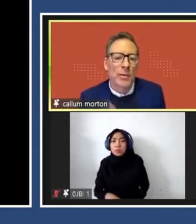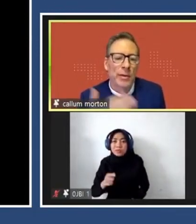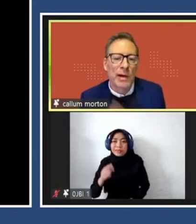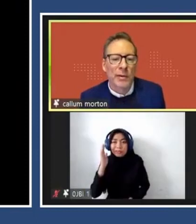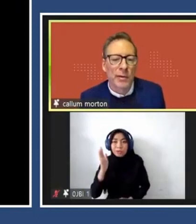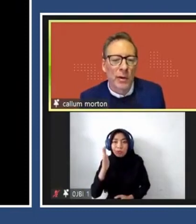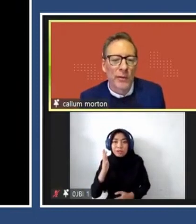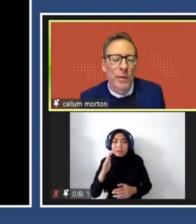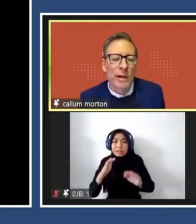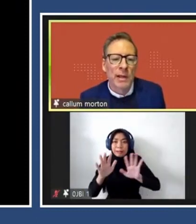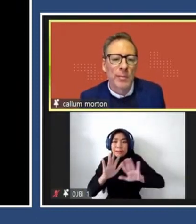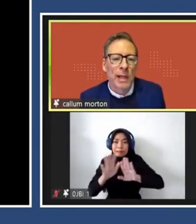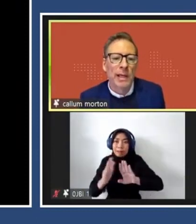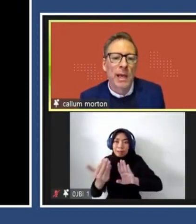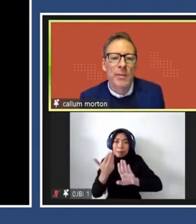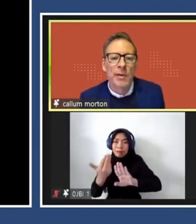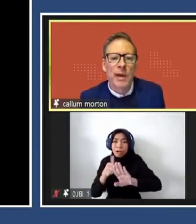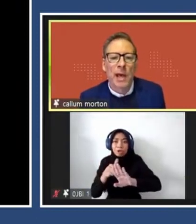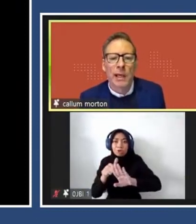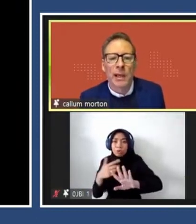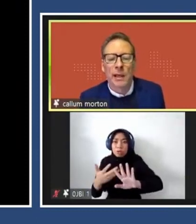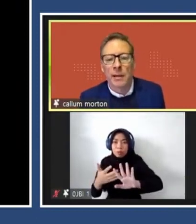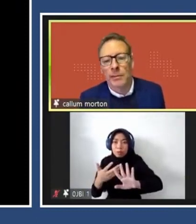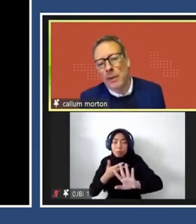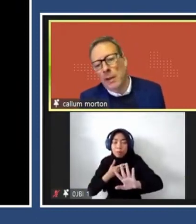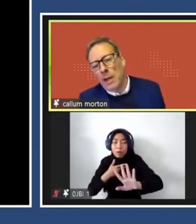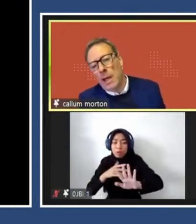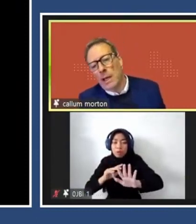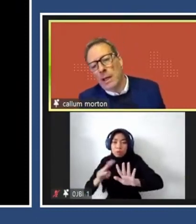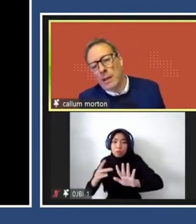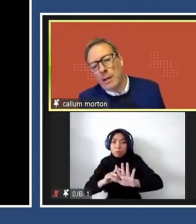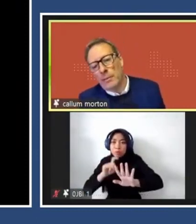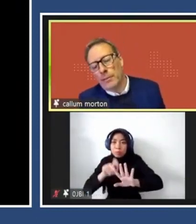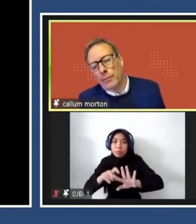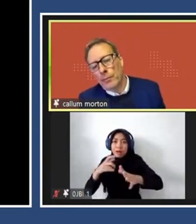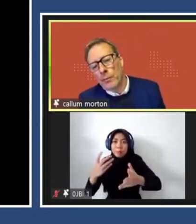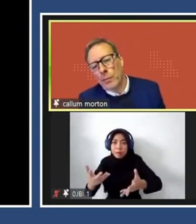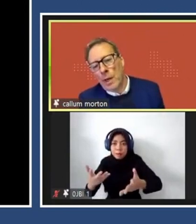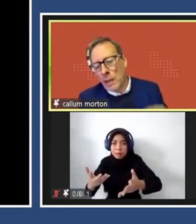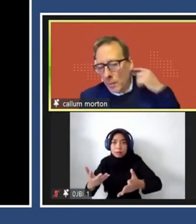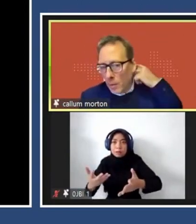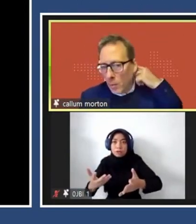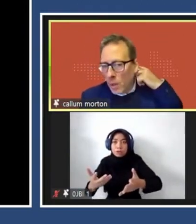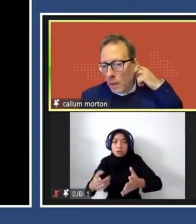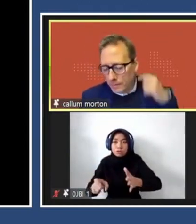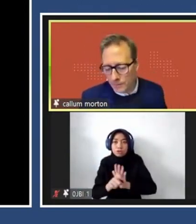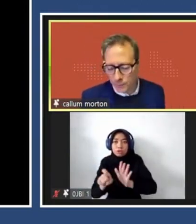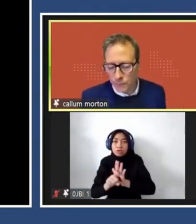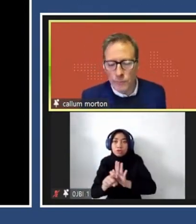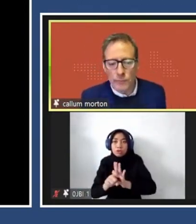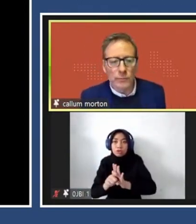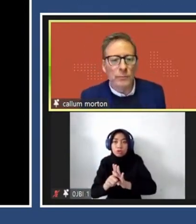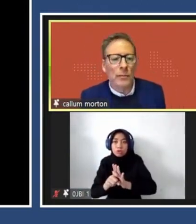glass were thousands of Uranese black yams hanging, um, hanging, um, hanging by